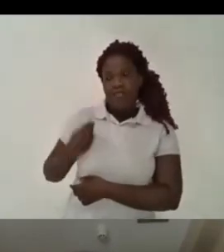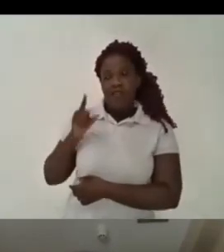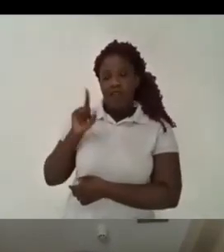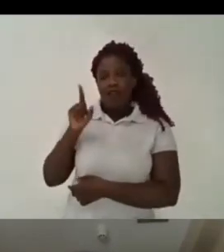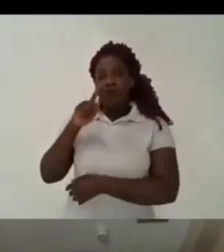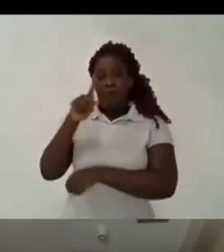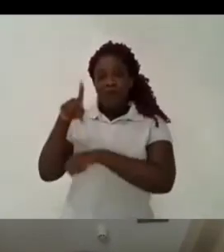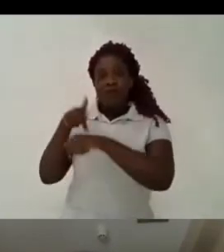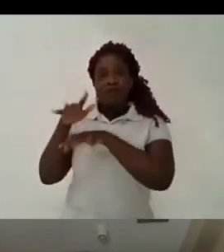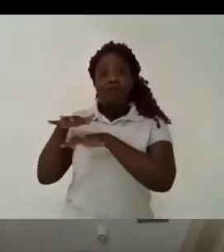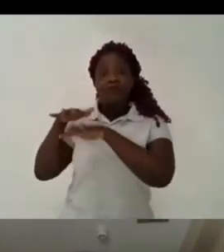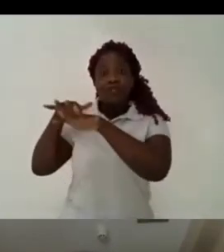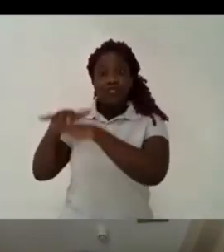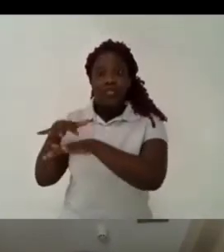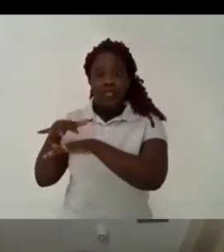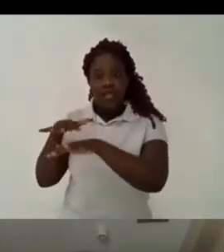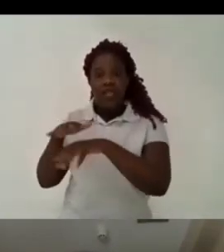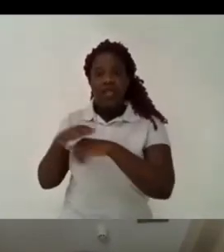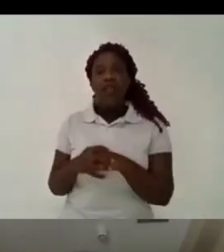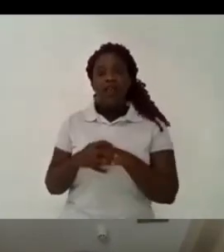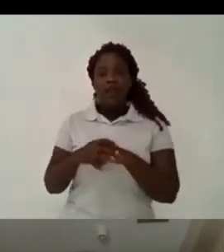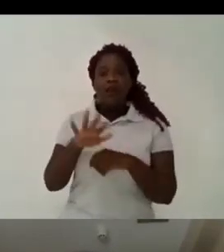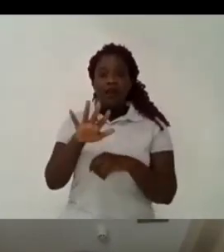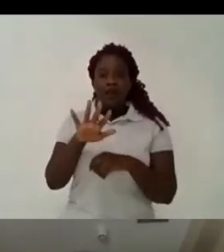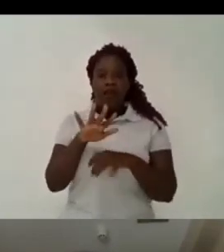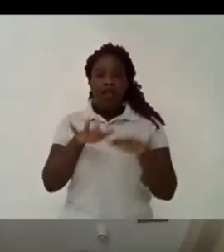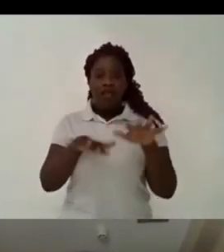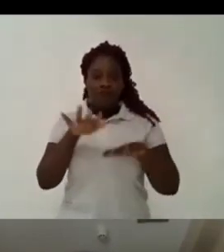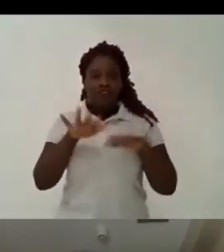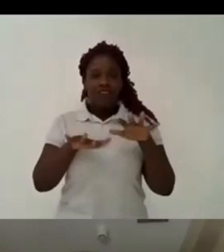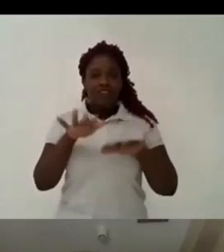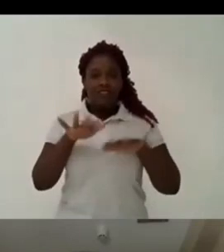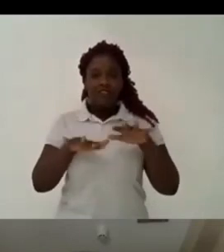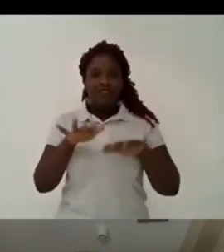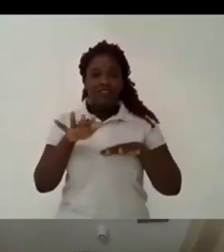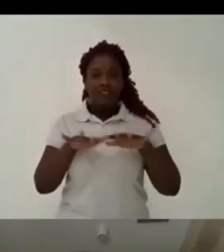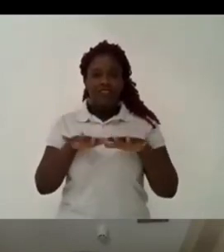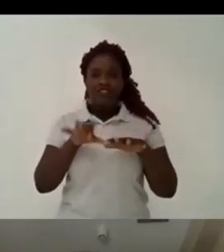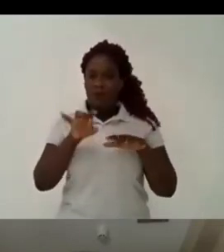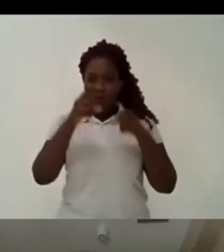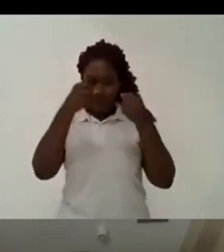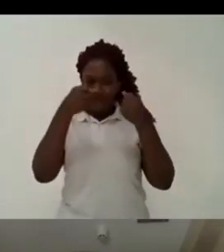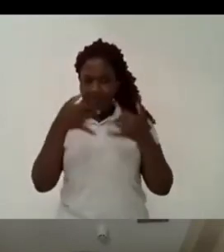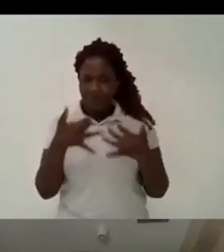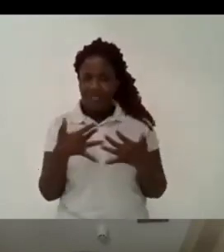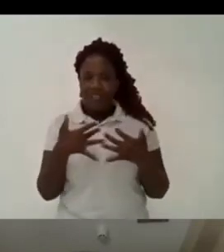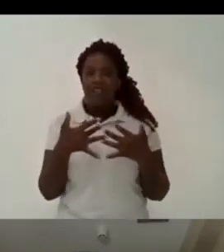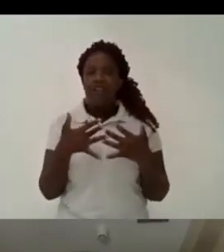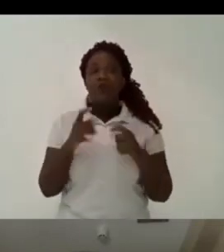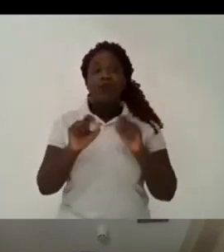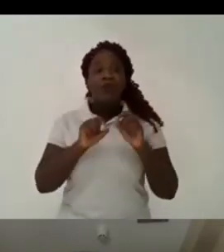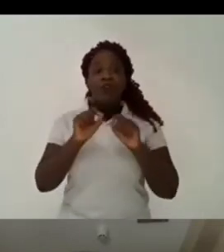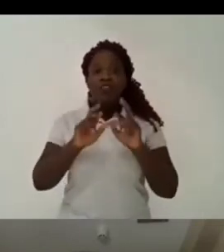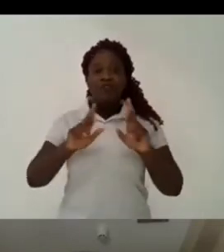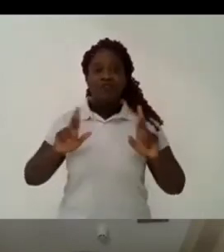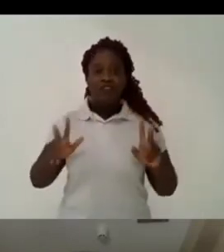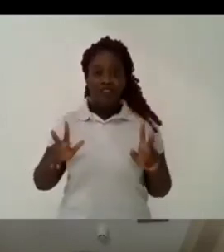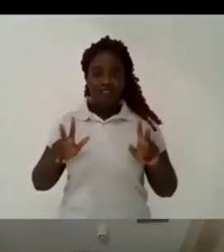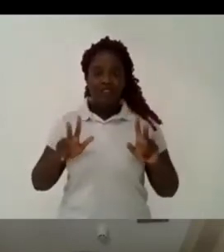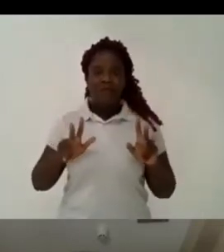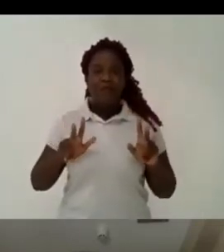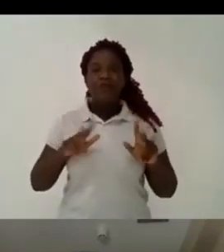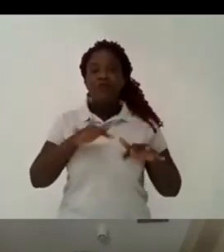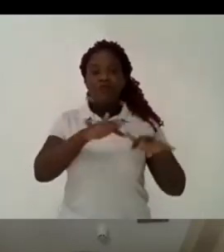ucl at cambridge university so in your opinion what is